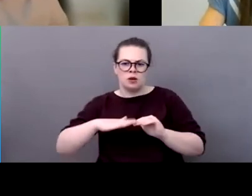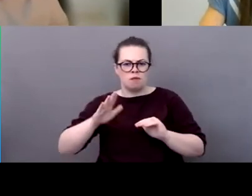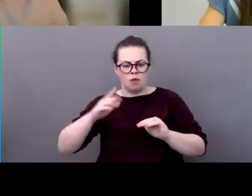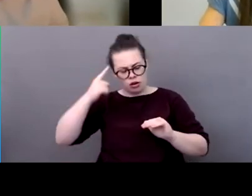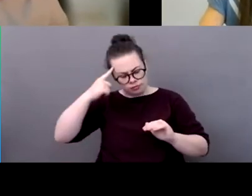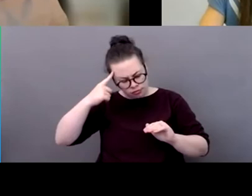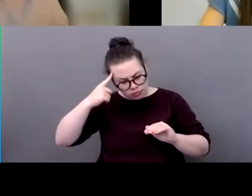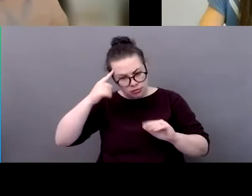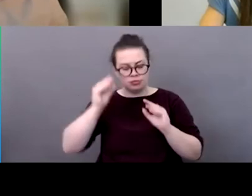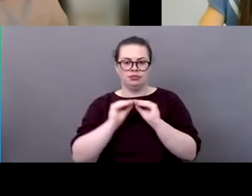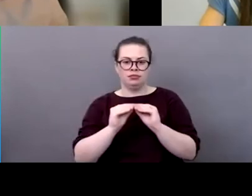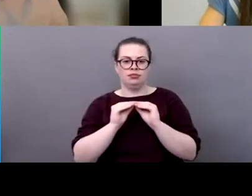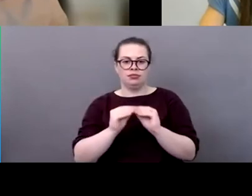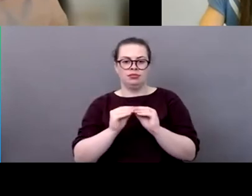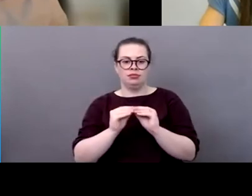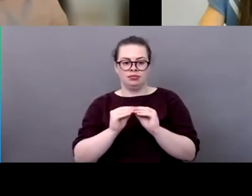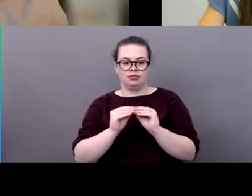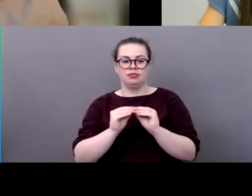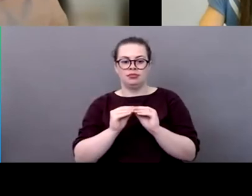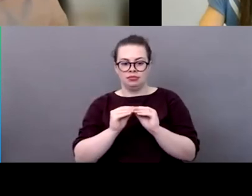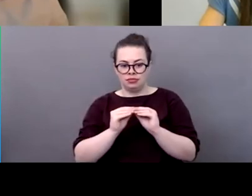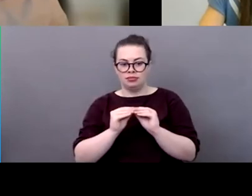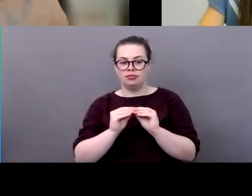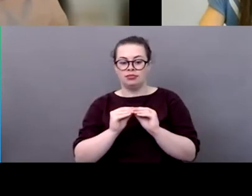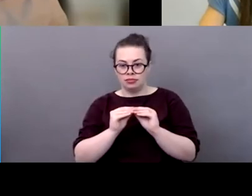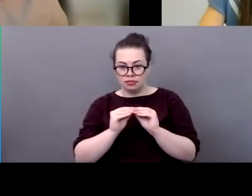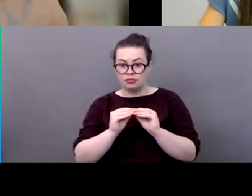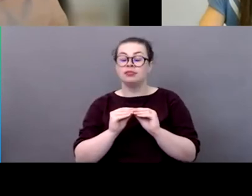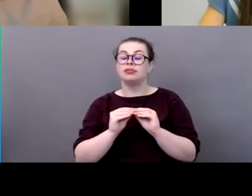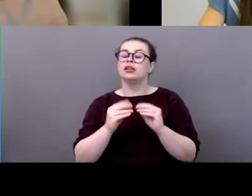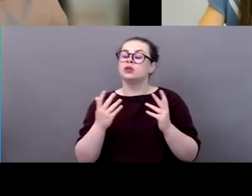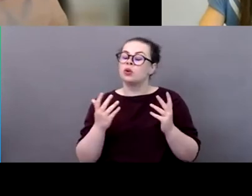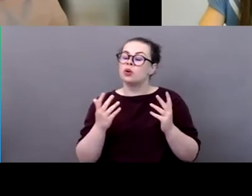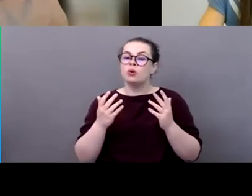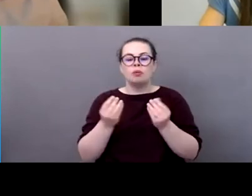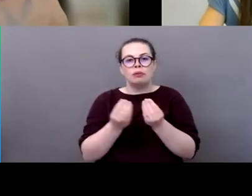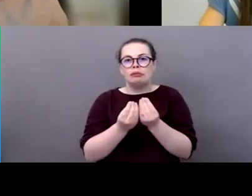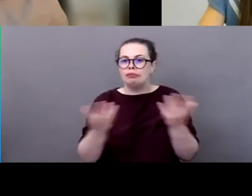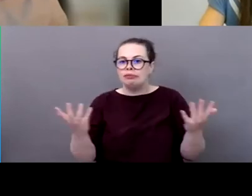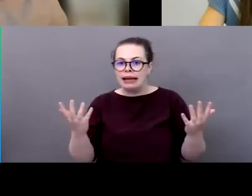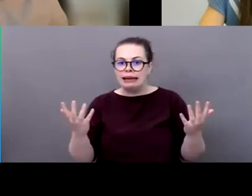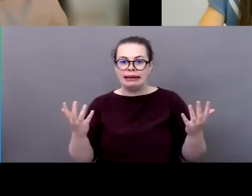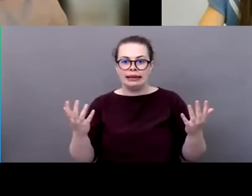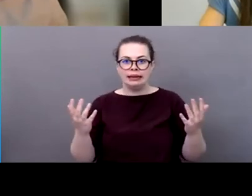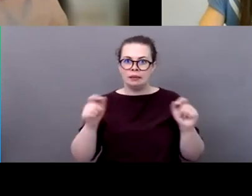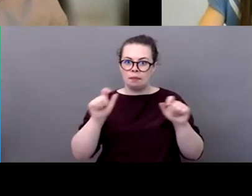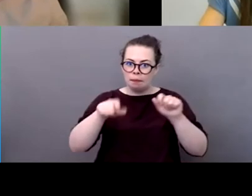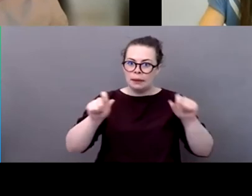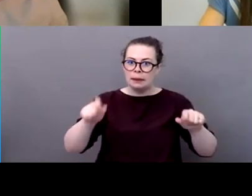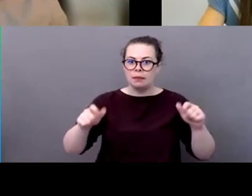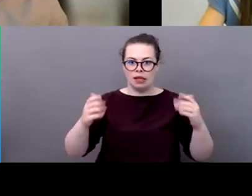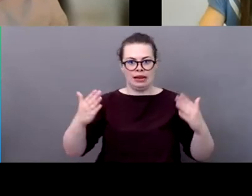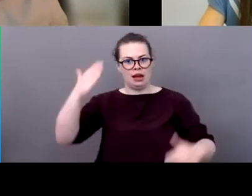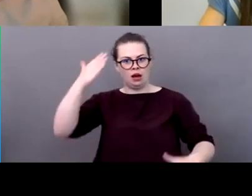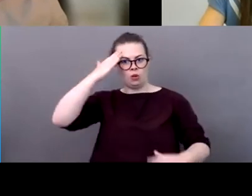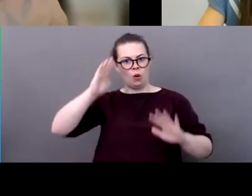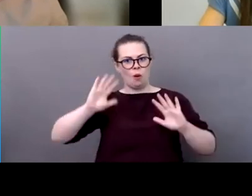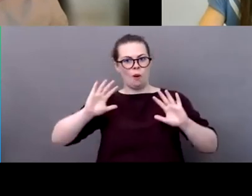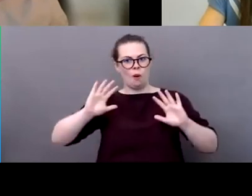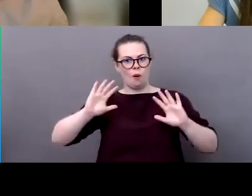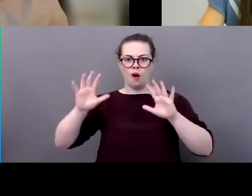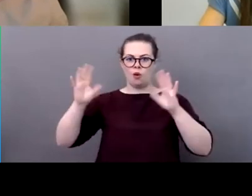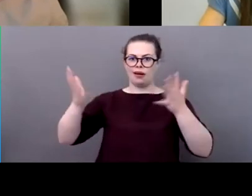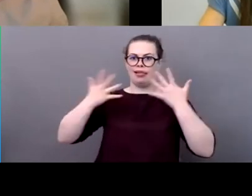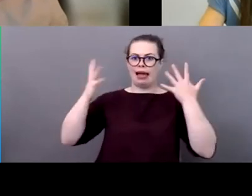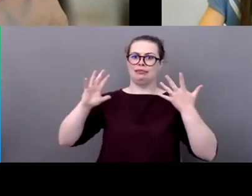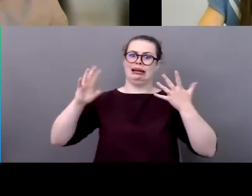uh actually in particular nowadays are more aware about uh um how to fight the climate crisis